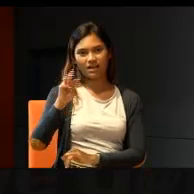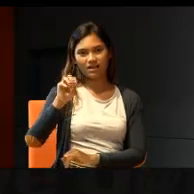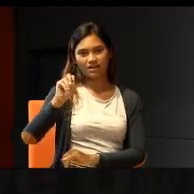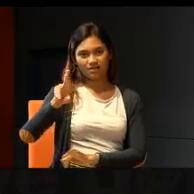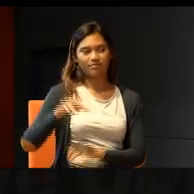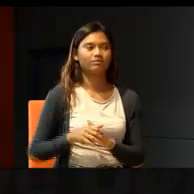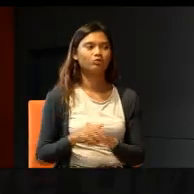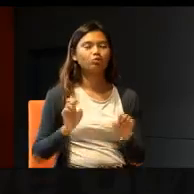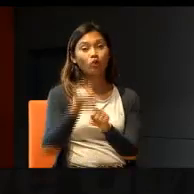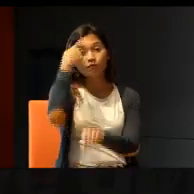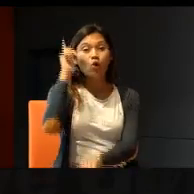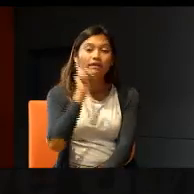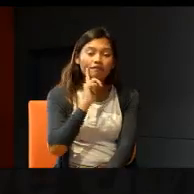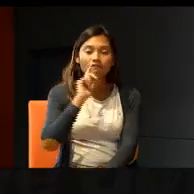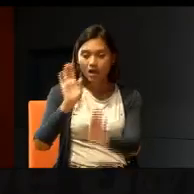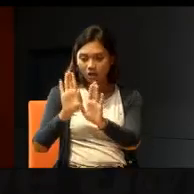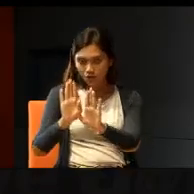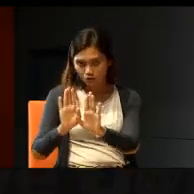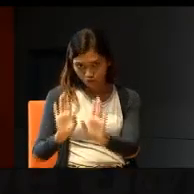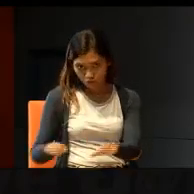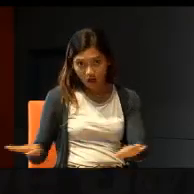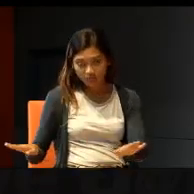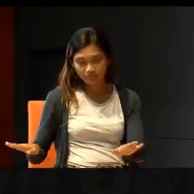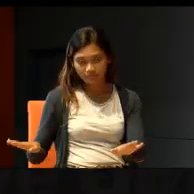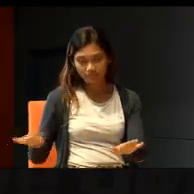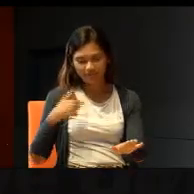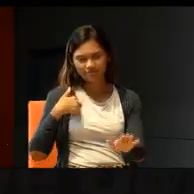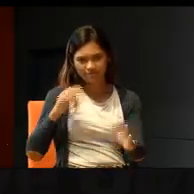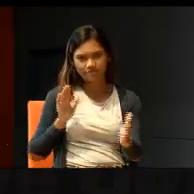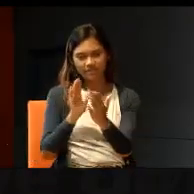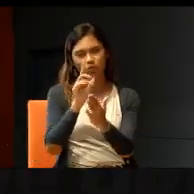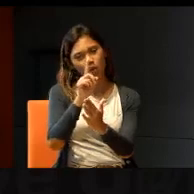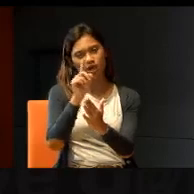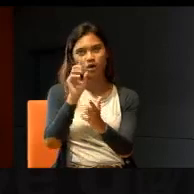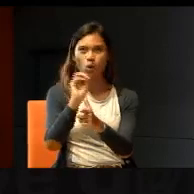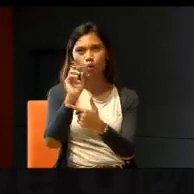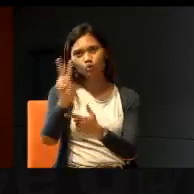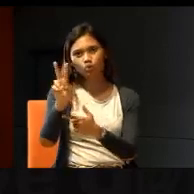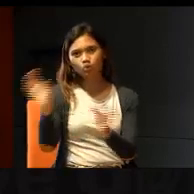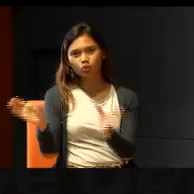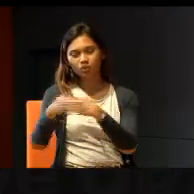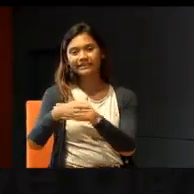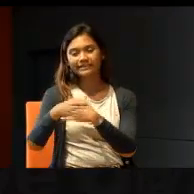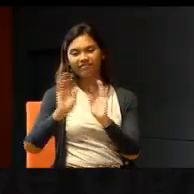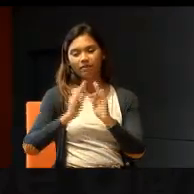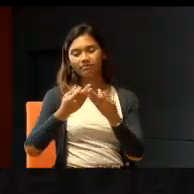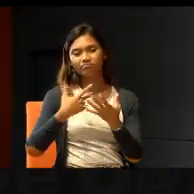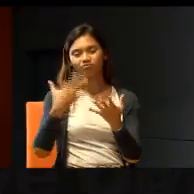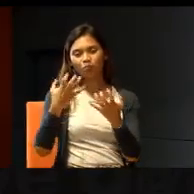children, deaf child. I came across one or two cases where the family wanted to hide the child at home.